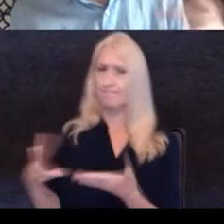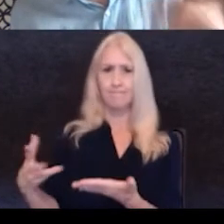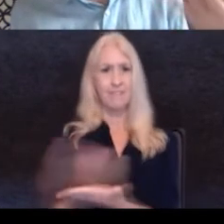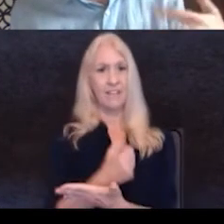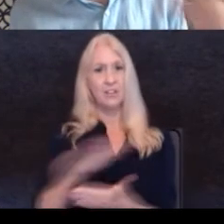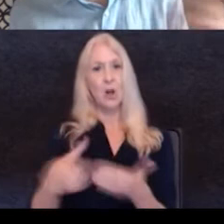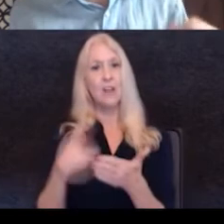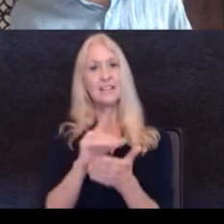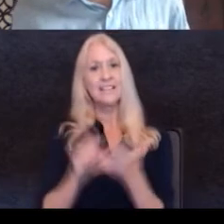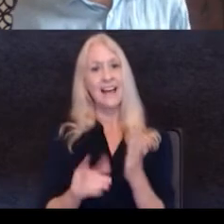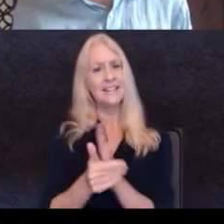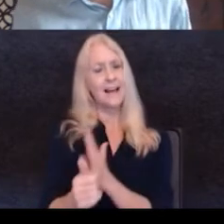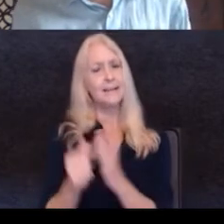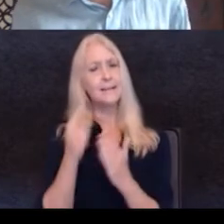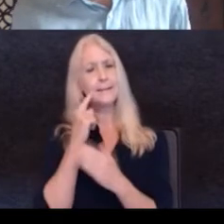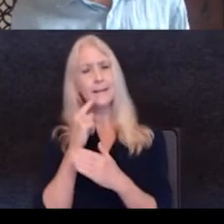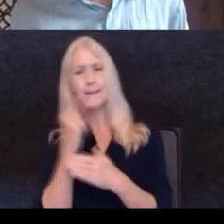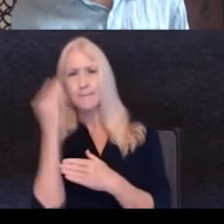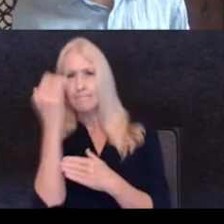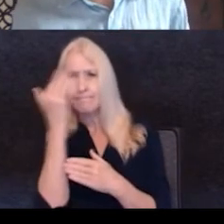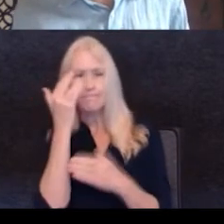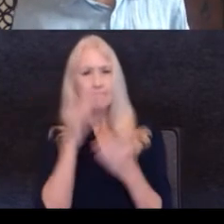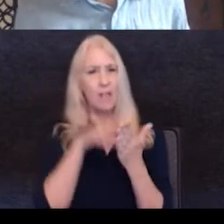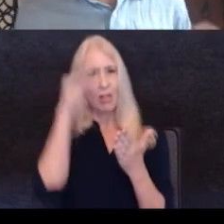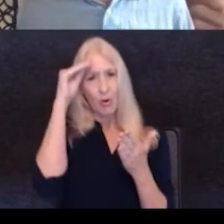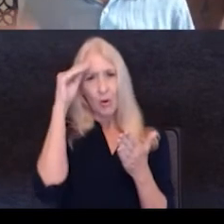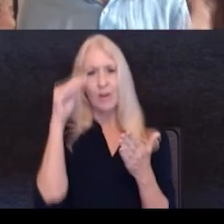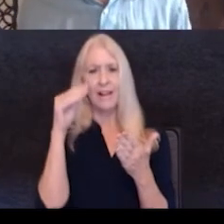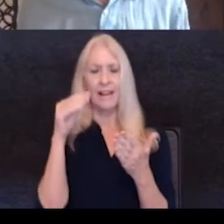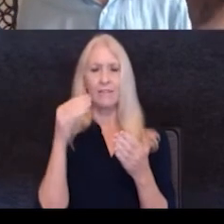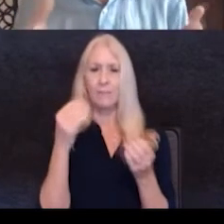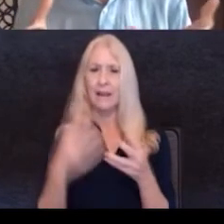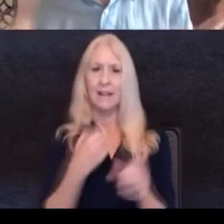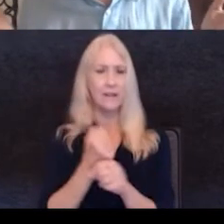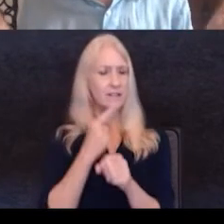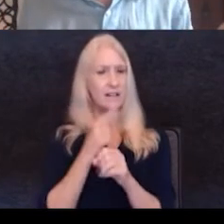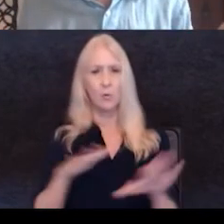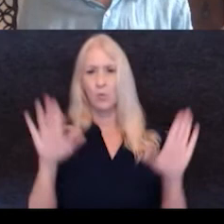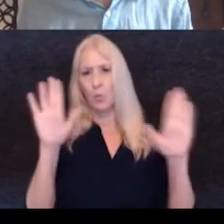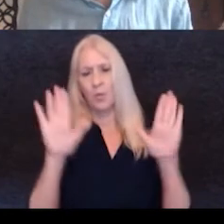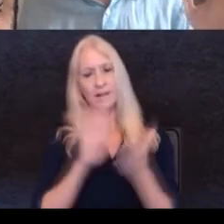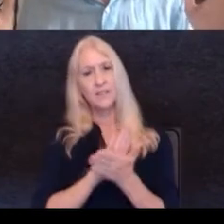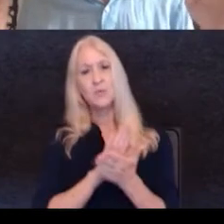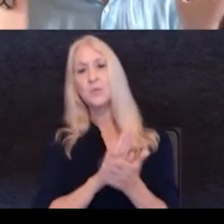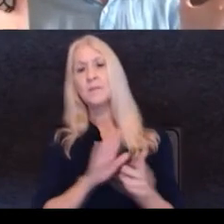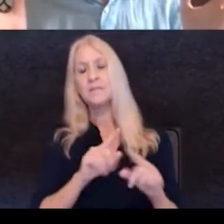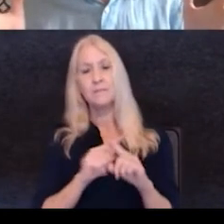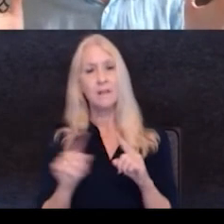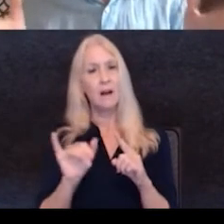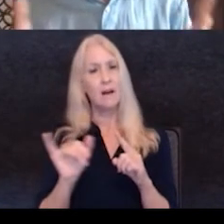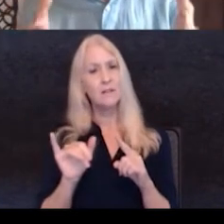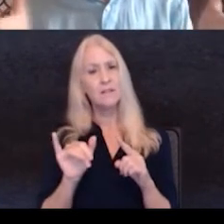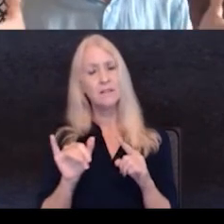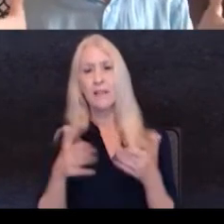that's kind of cooking for all those years at all these great schools. Um, and also use it as an opportunity to blend,